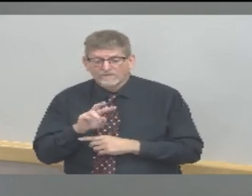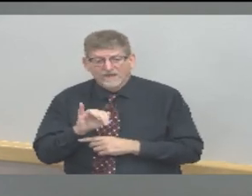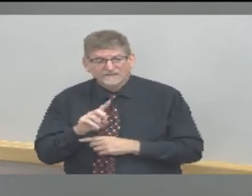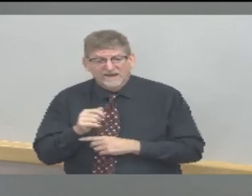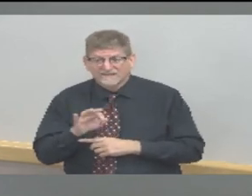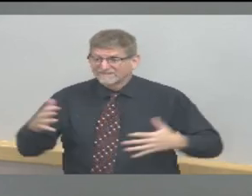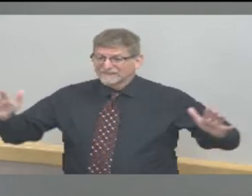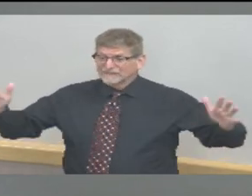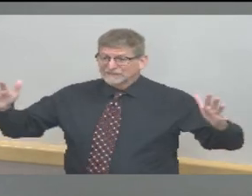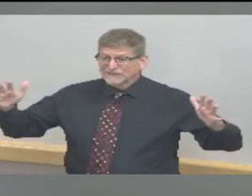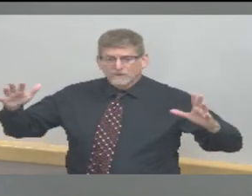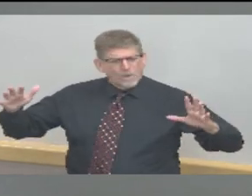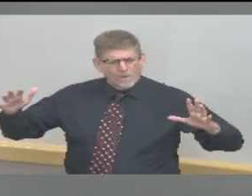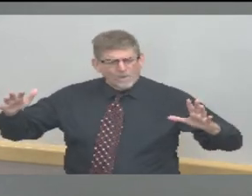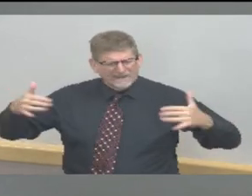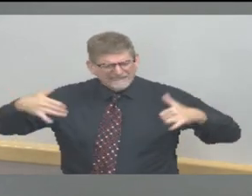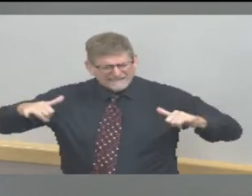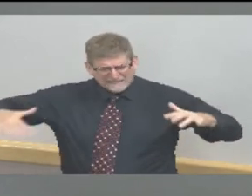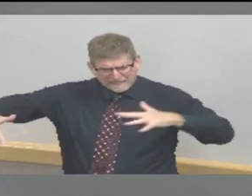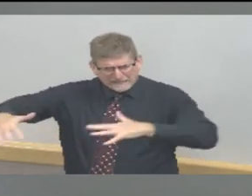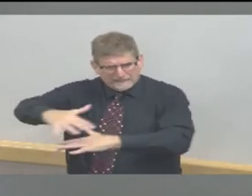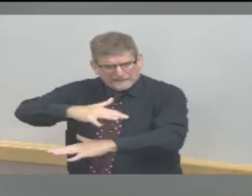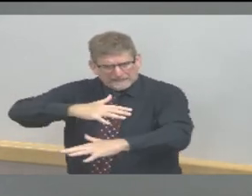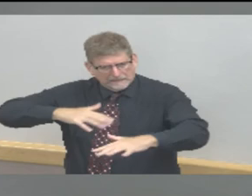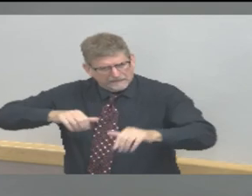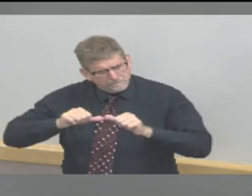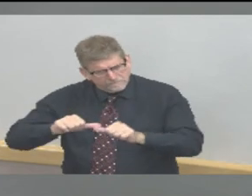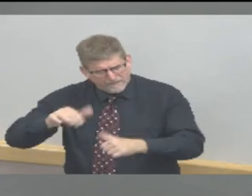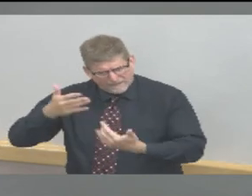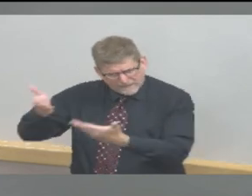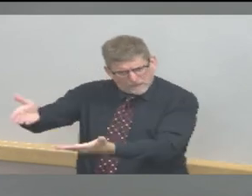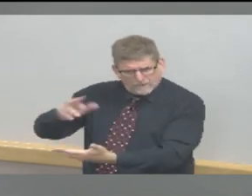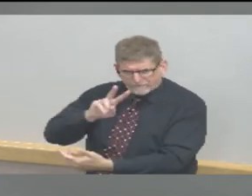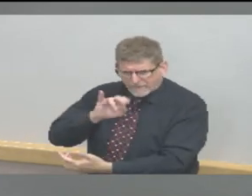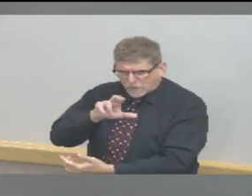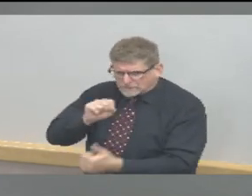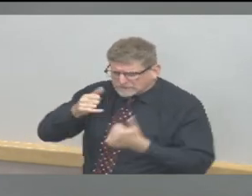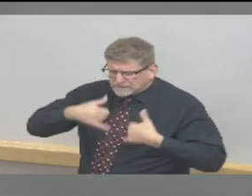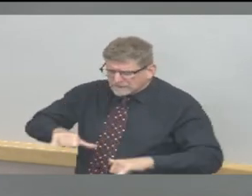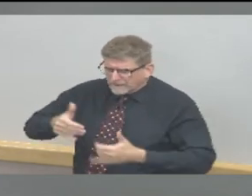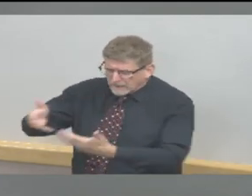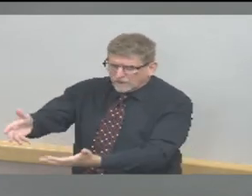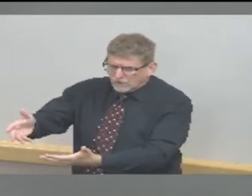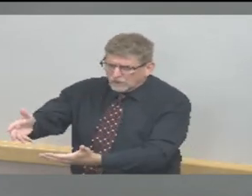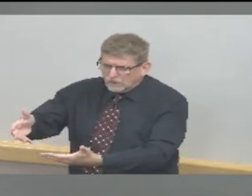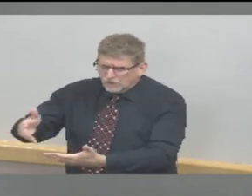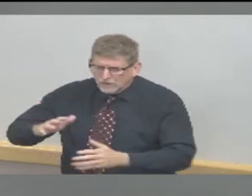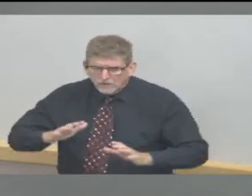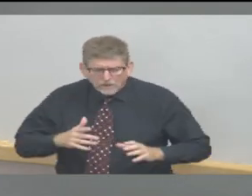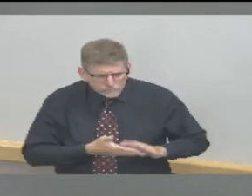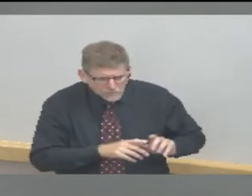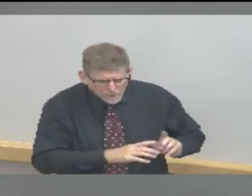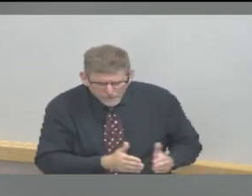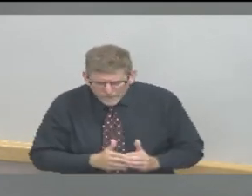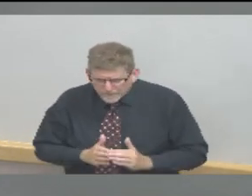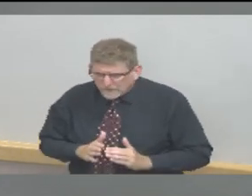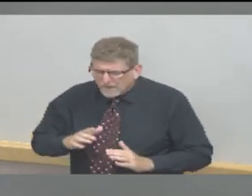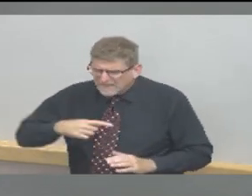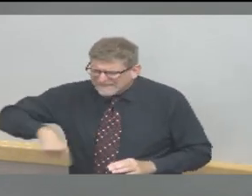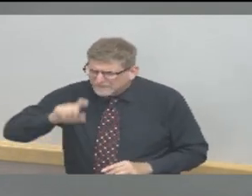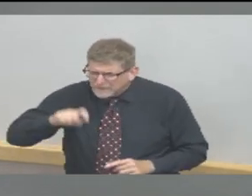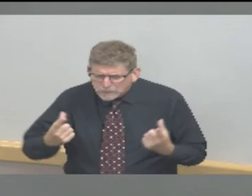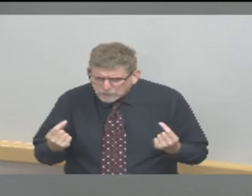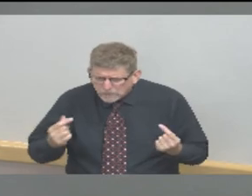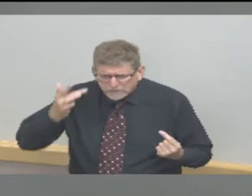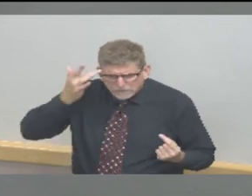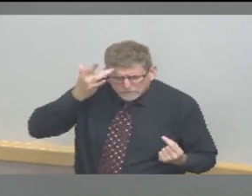in our approach to this pandemic so now more than ever we all must be smart and cautious and act responsibly